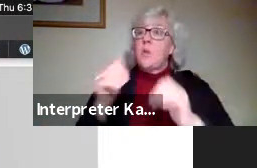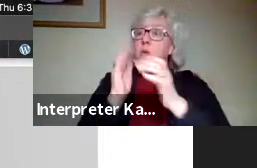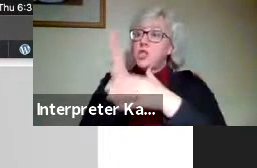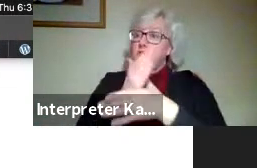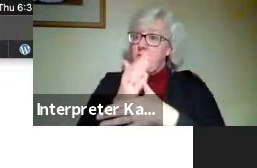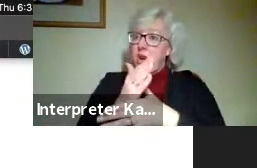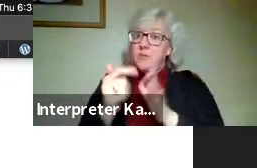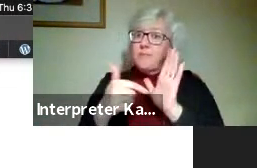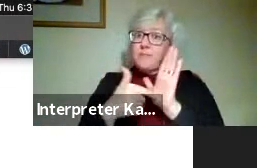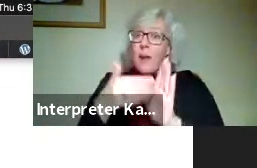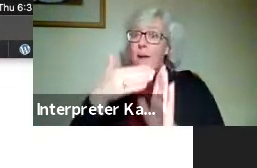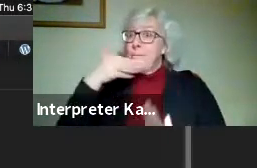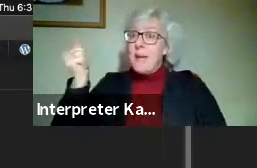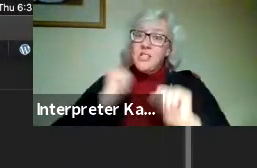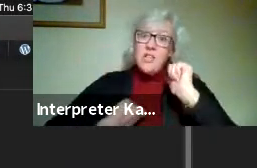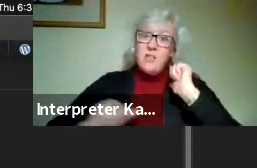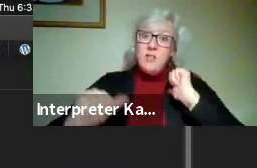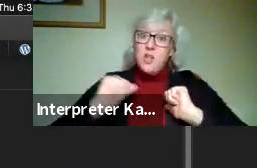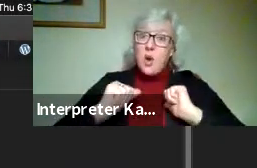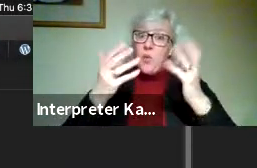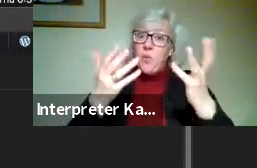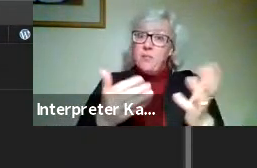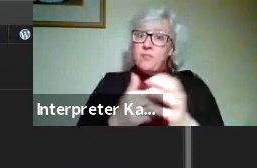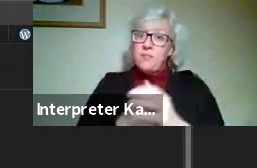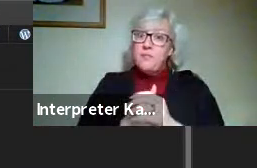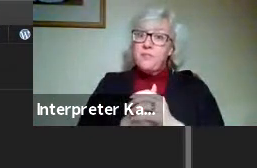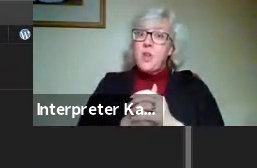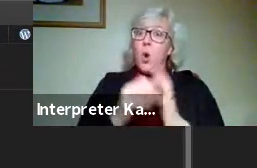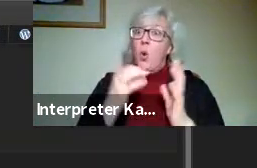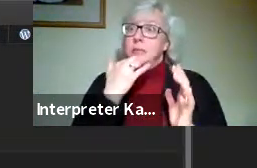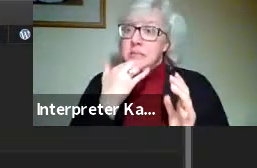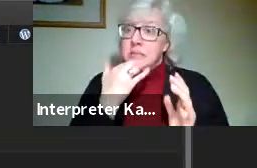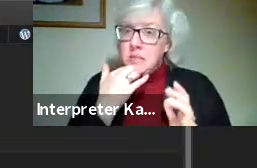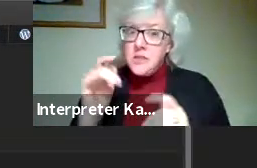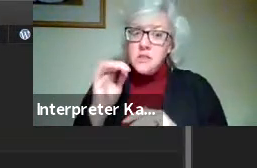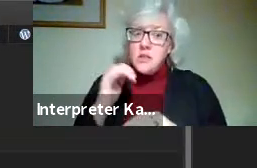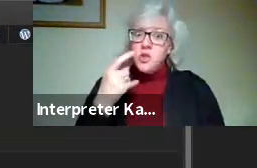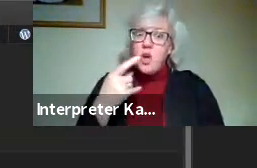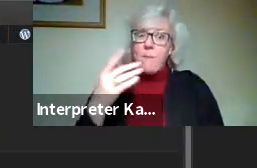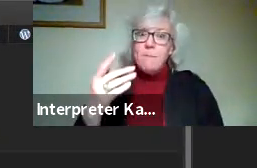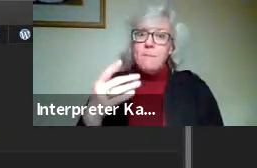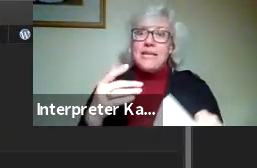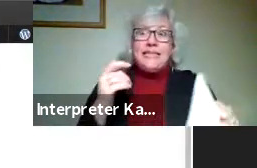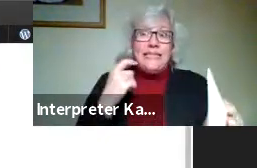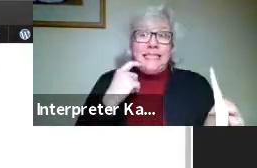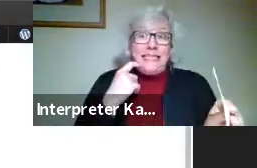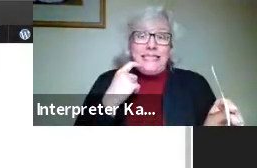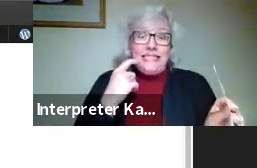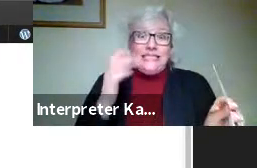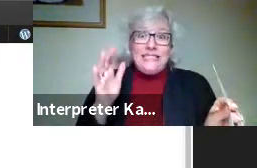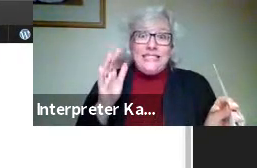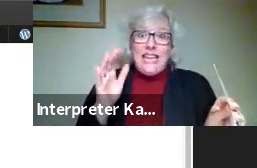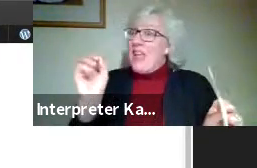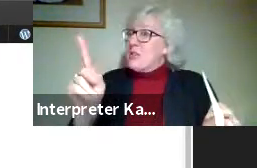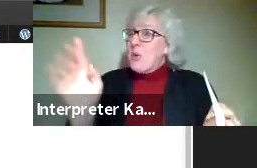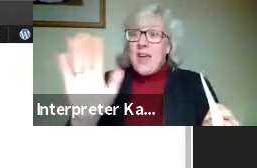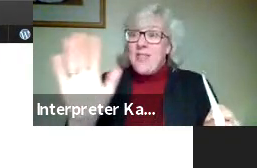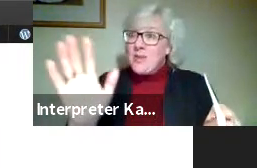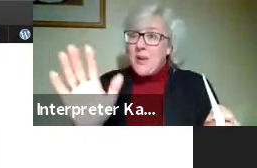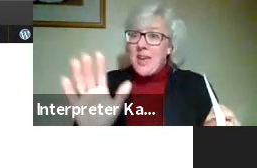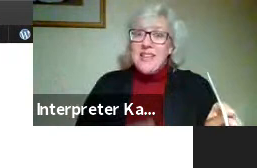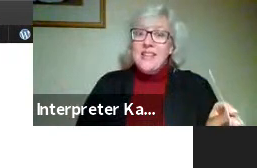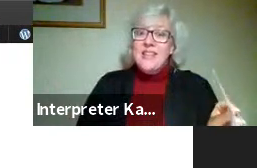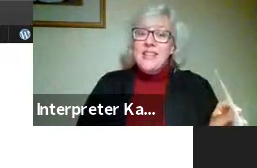So our best of show. Oops, did I jump ahead, Peter? We're a little bit ahead. Yeah, that's okay. Well,